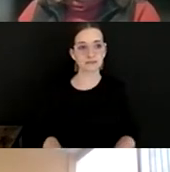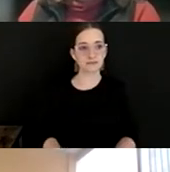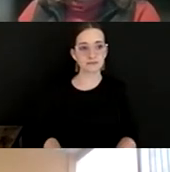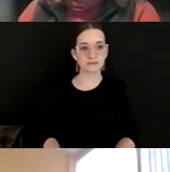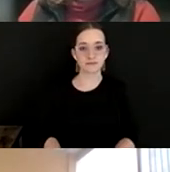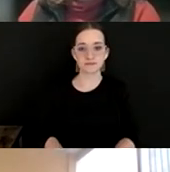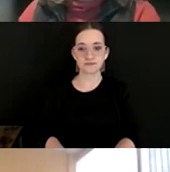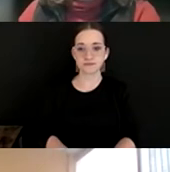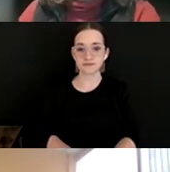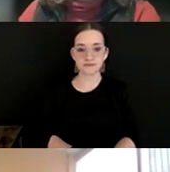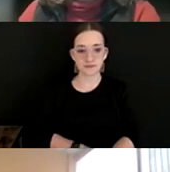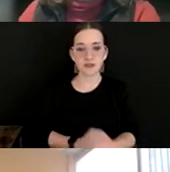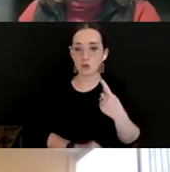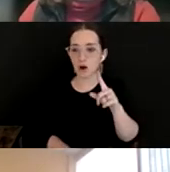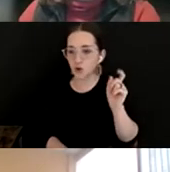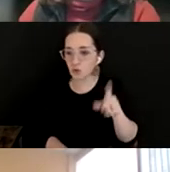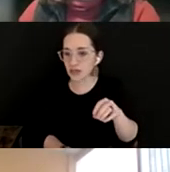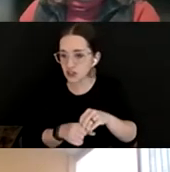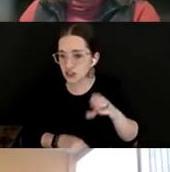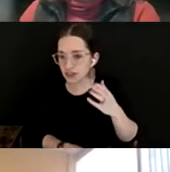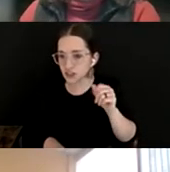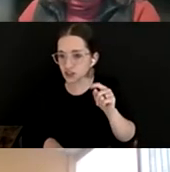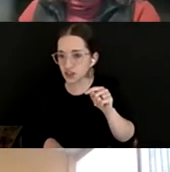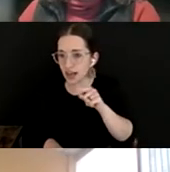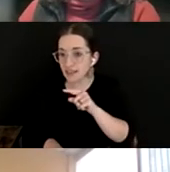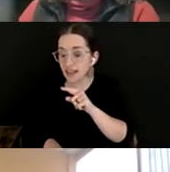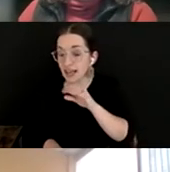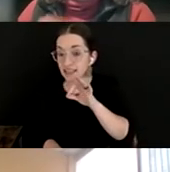I see a question in the chat that is flying.